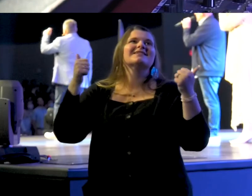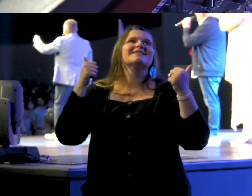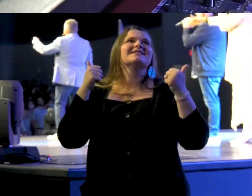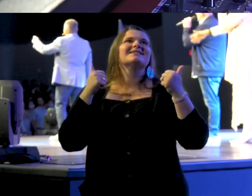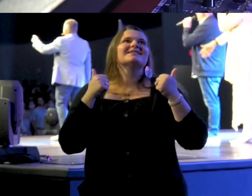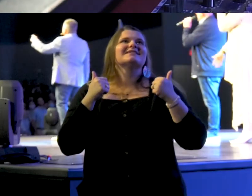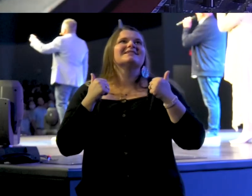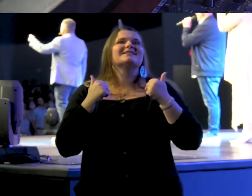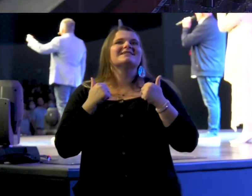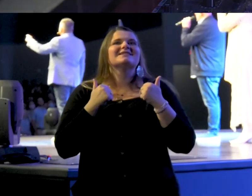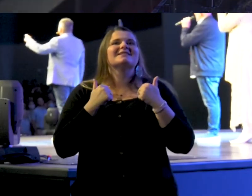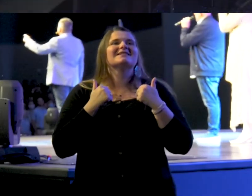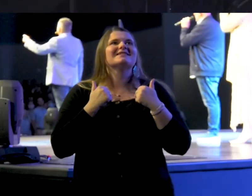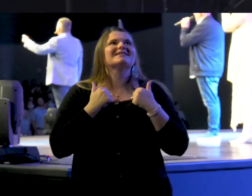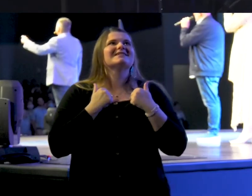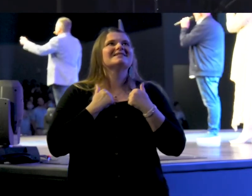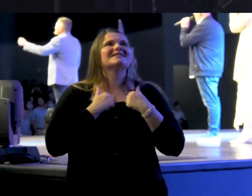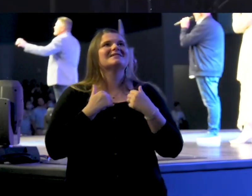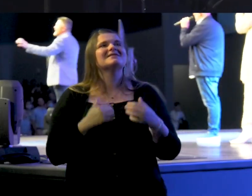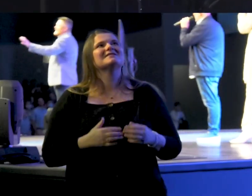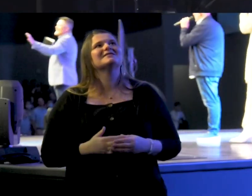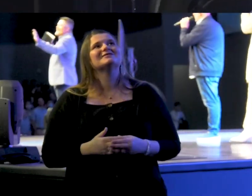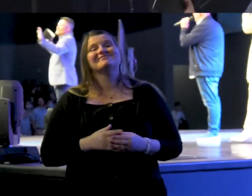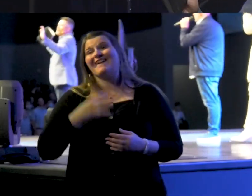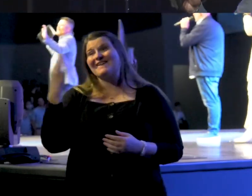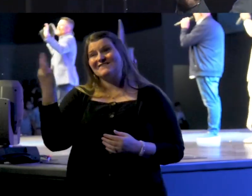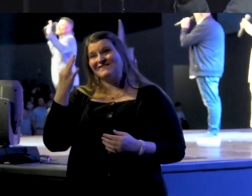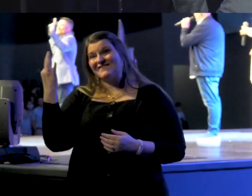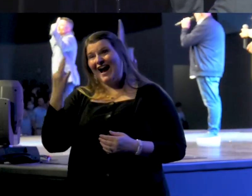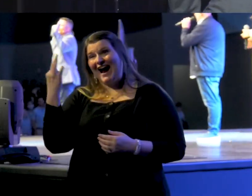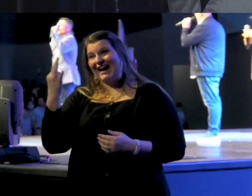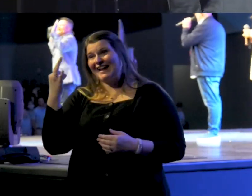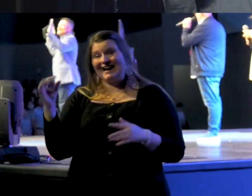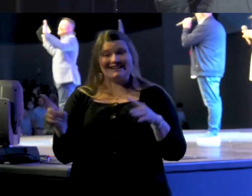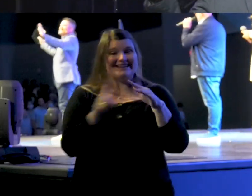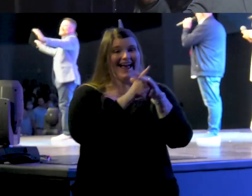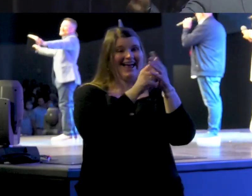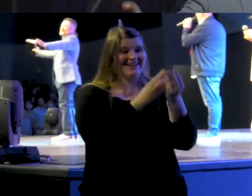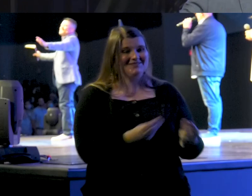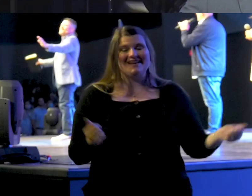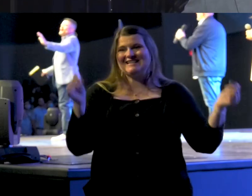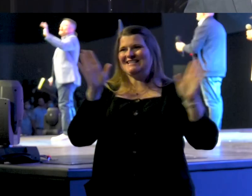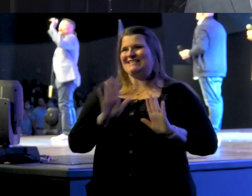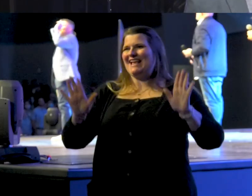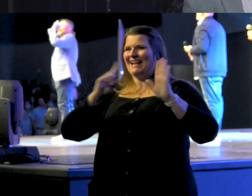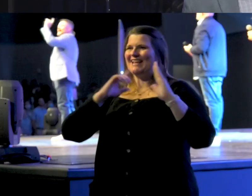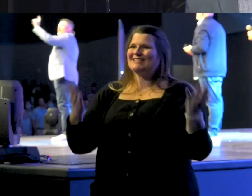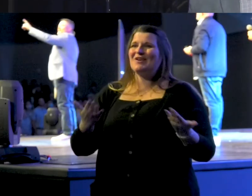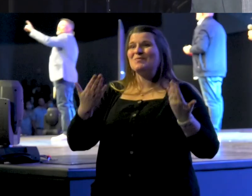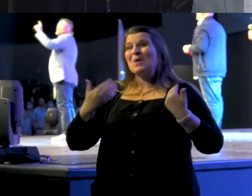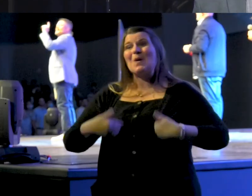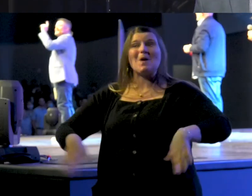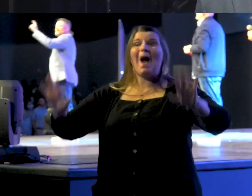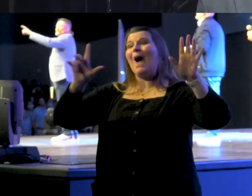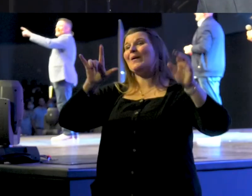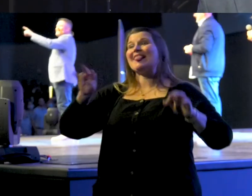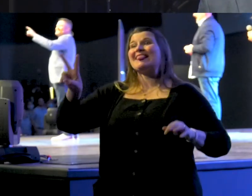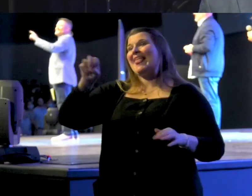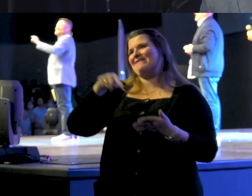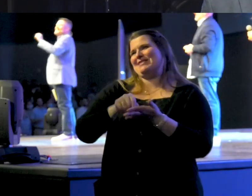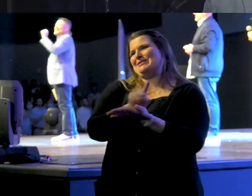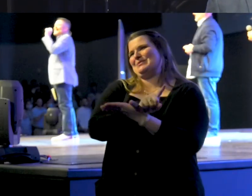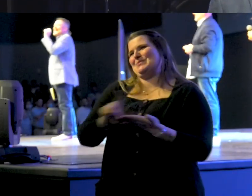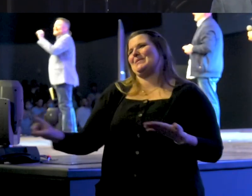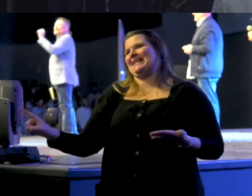lives Friday came and went Sunday is here Go live this